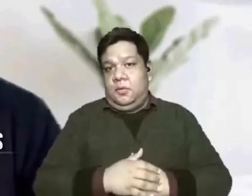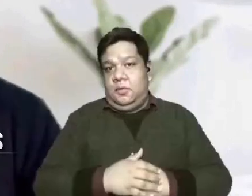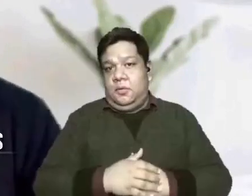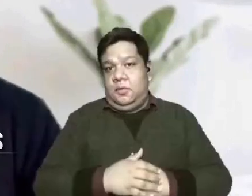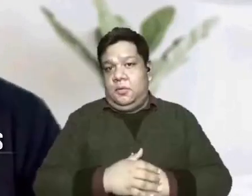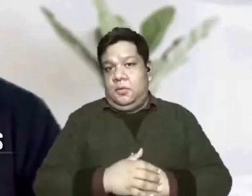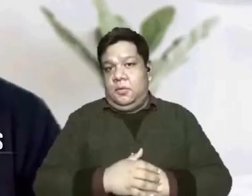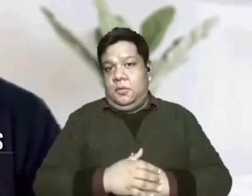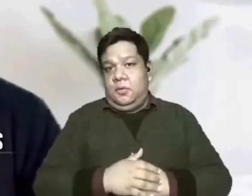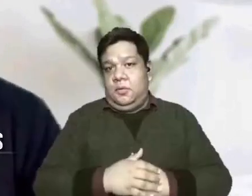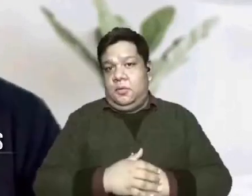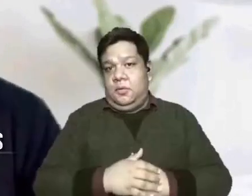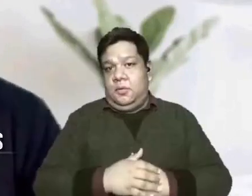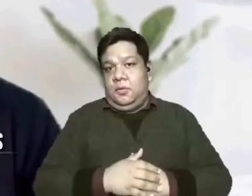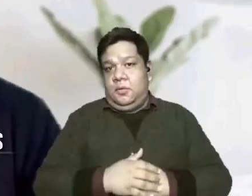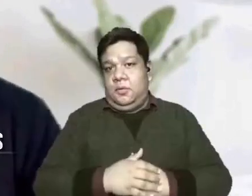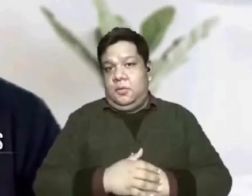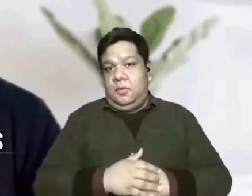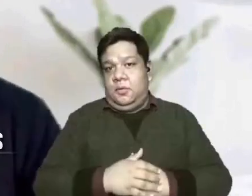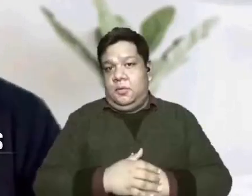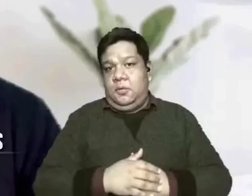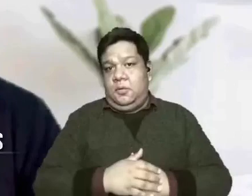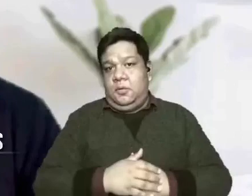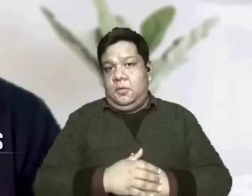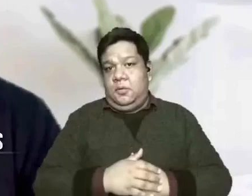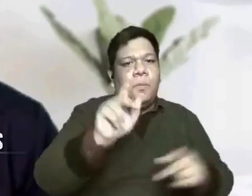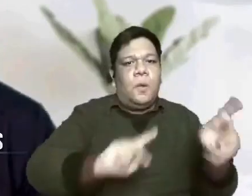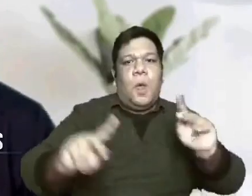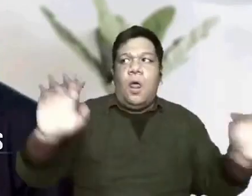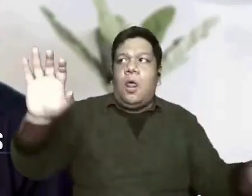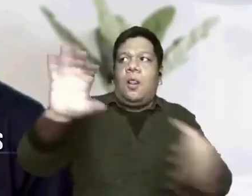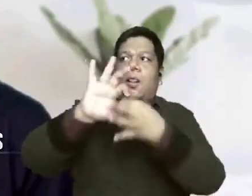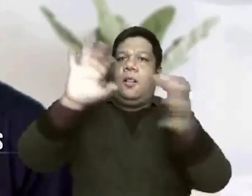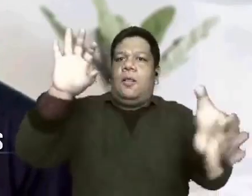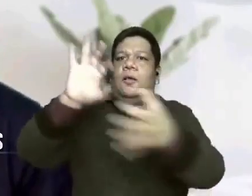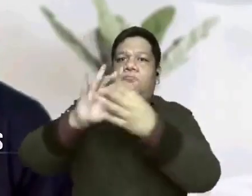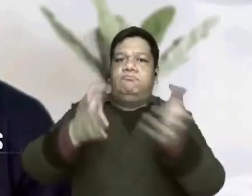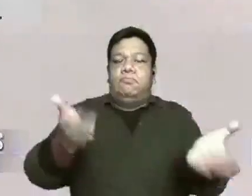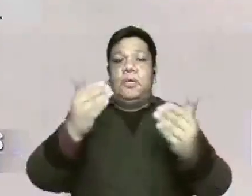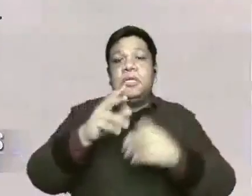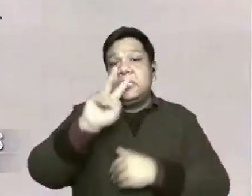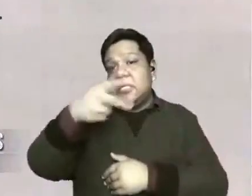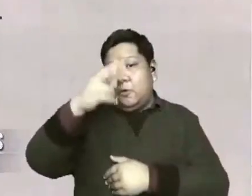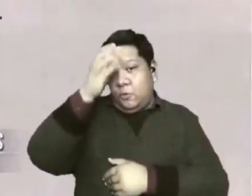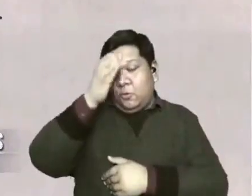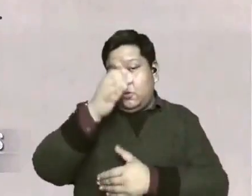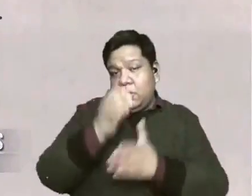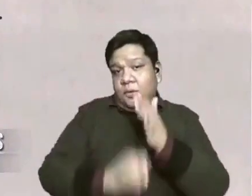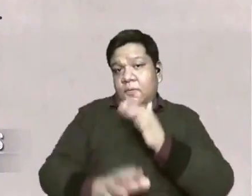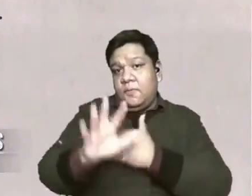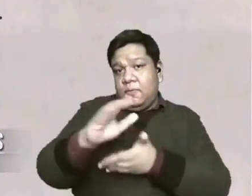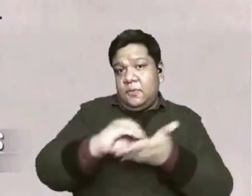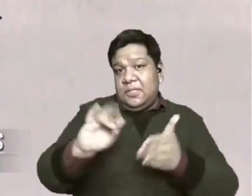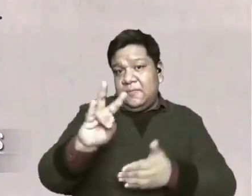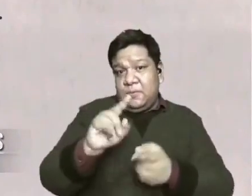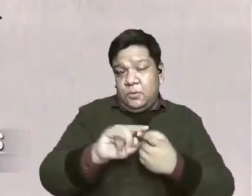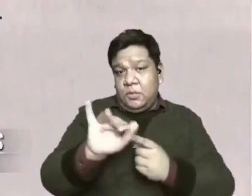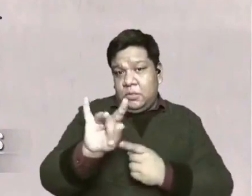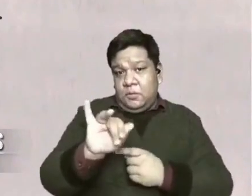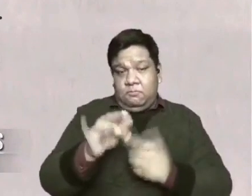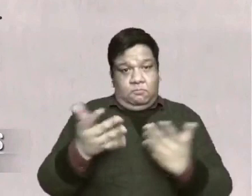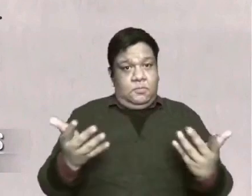being reconciled in order to reconcile others to Christ in 2nd Corinthians 5 17 to 18